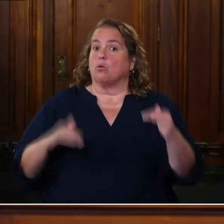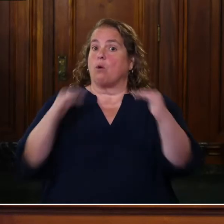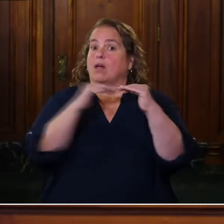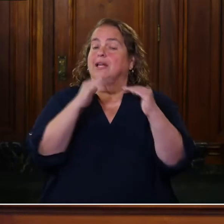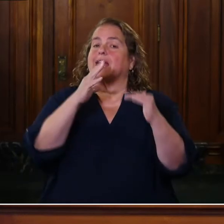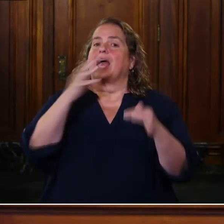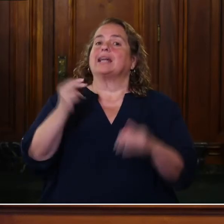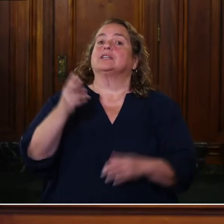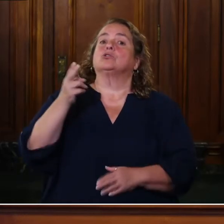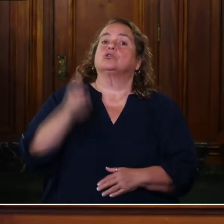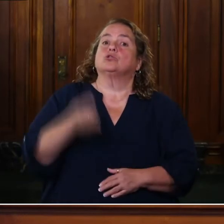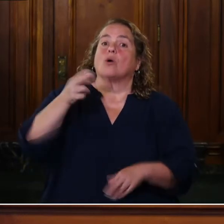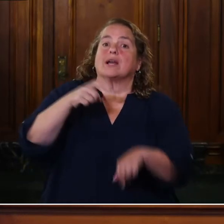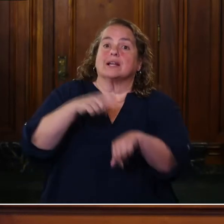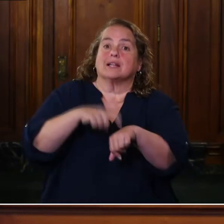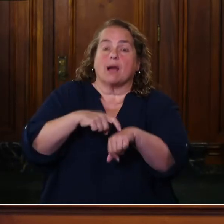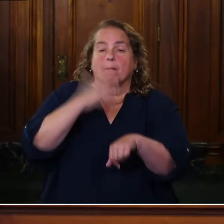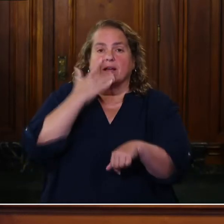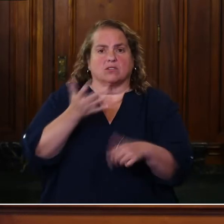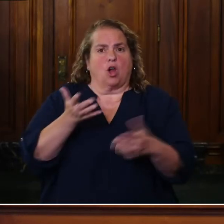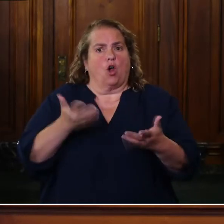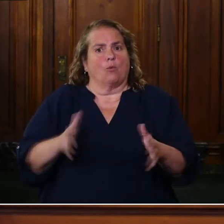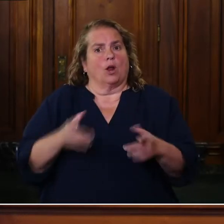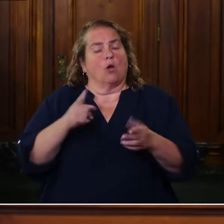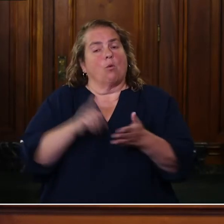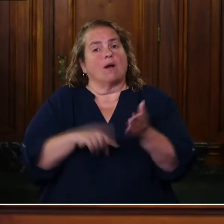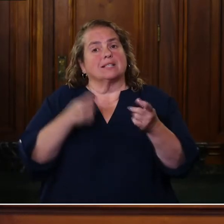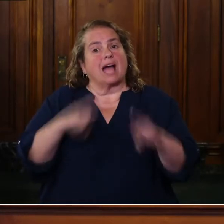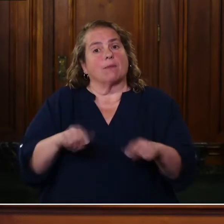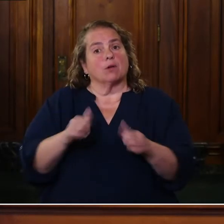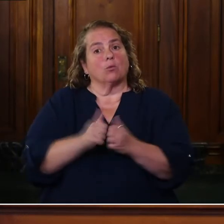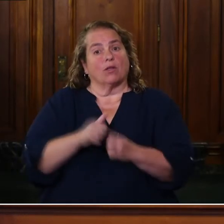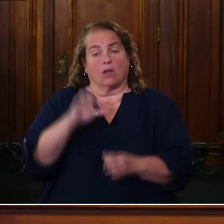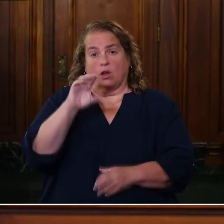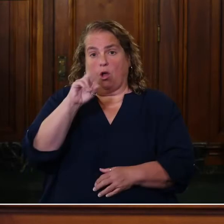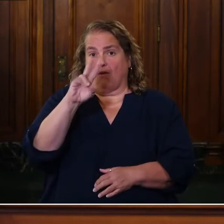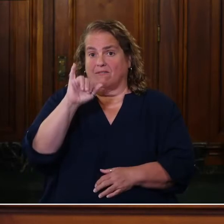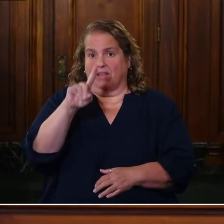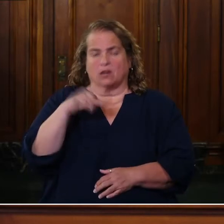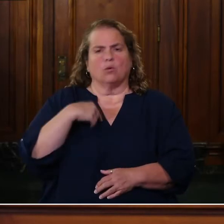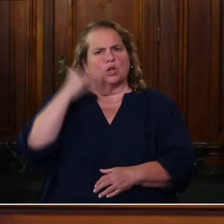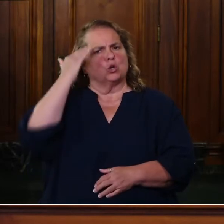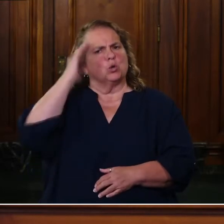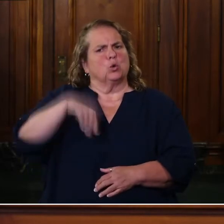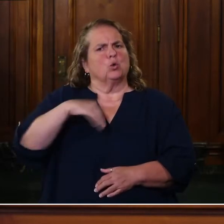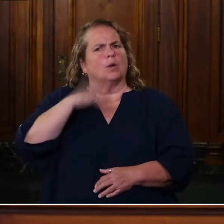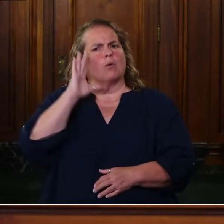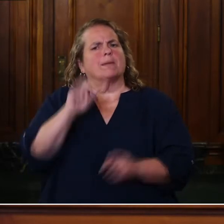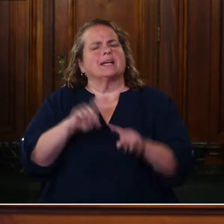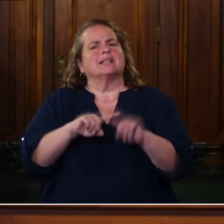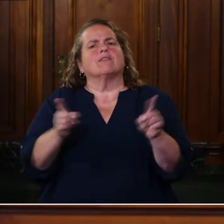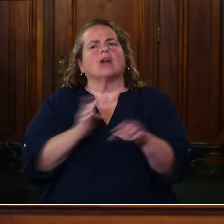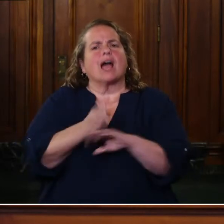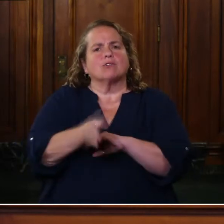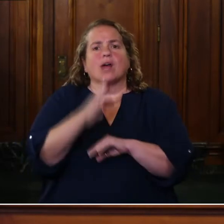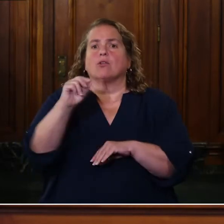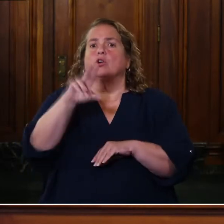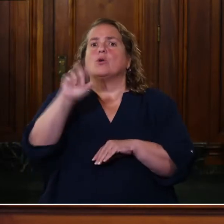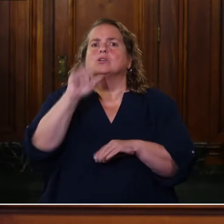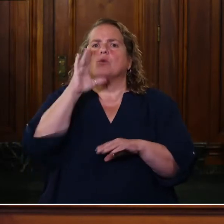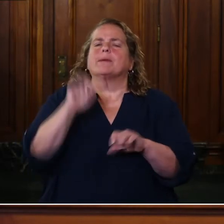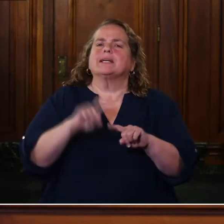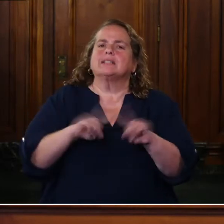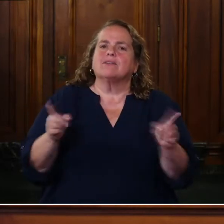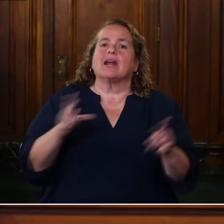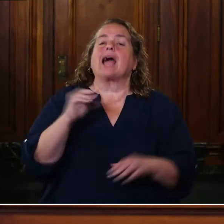time because already with what was happening with COVID, the world was going to be different afterwards. And the United States was going to be different afterwards. And